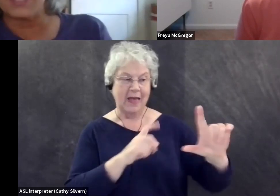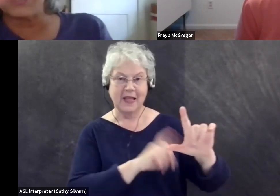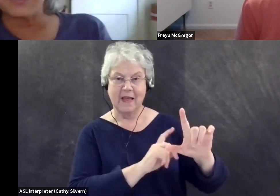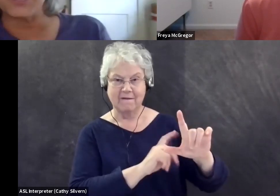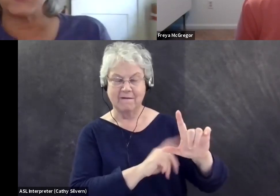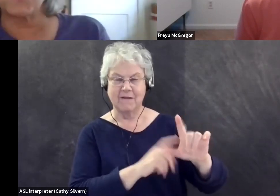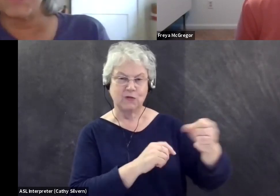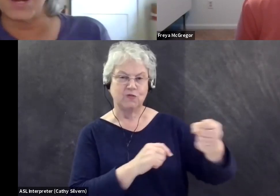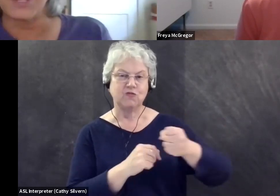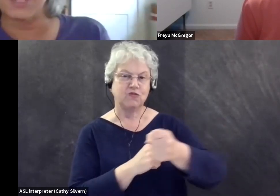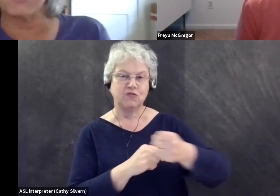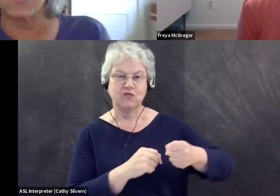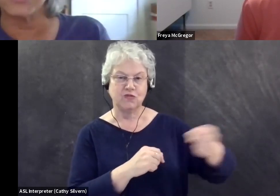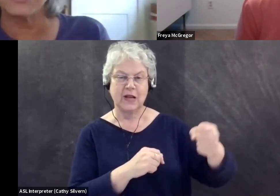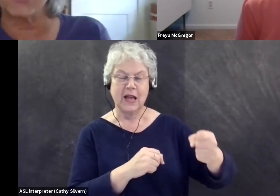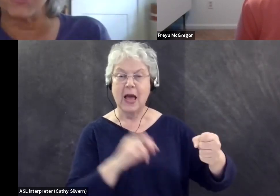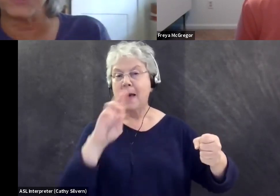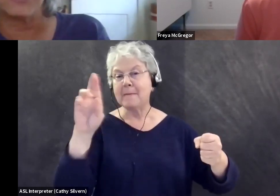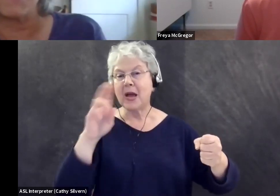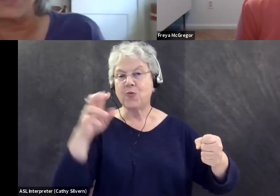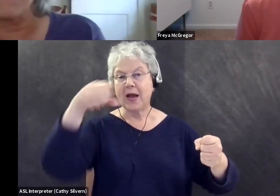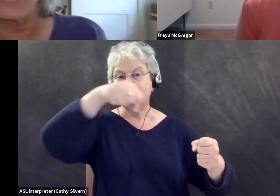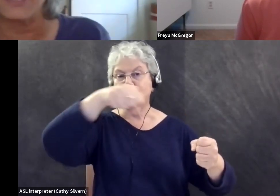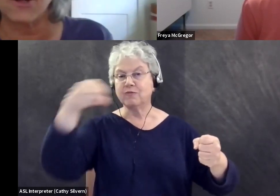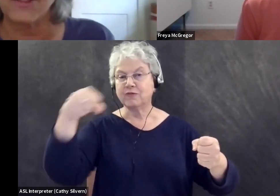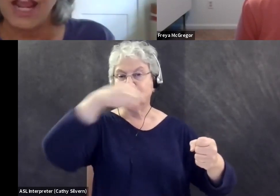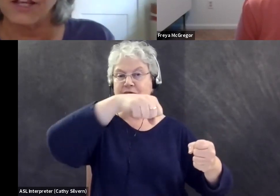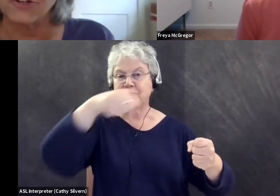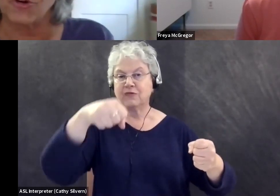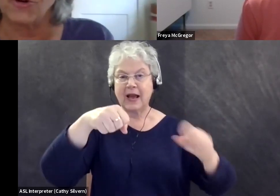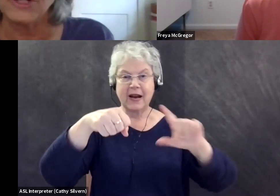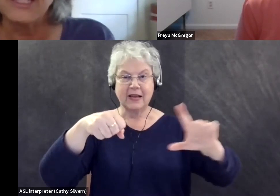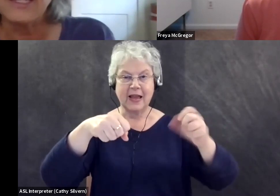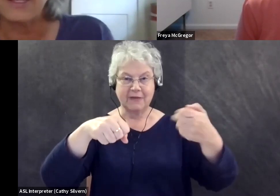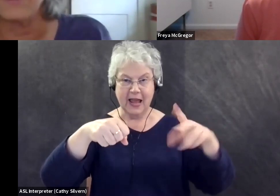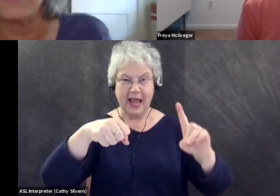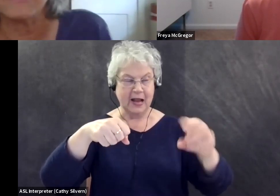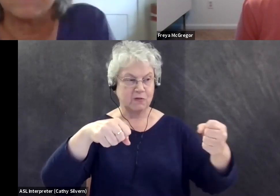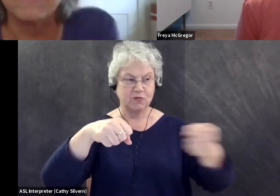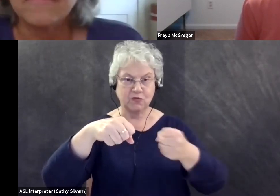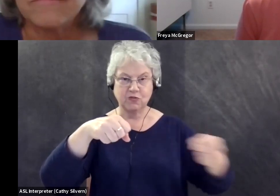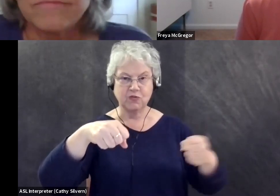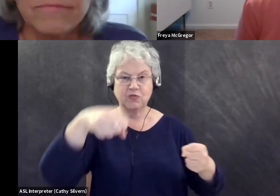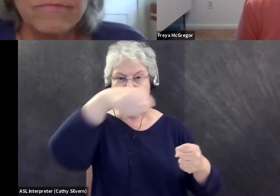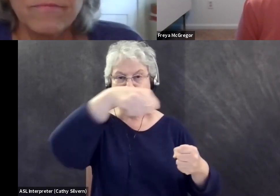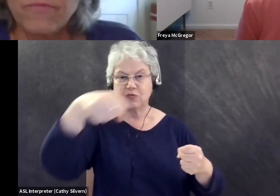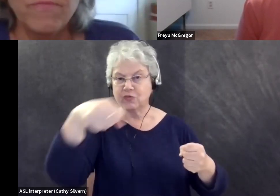and I use my right hand on the steering wheel and my left hand on the hand control and